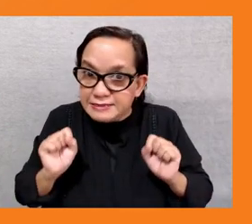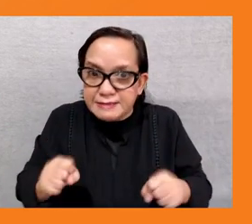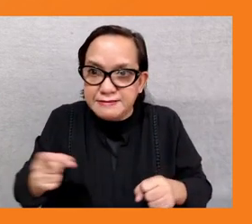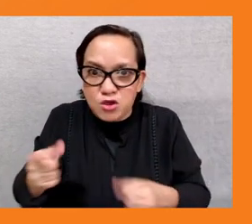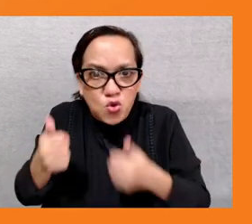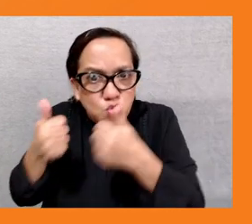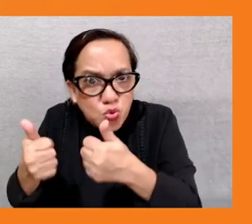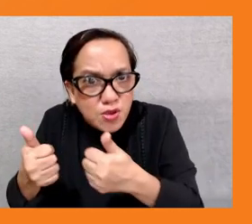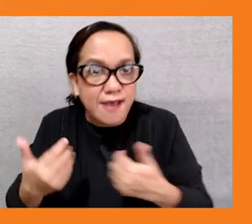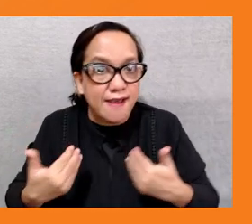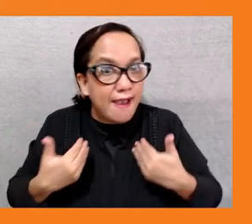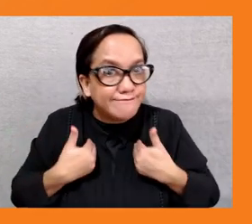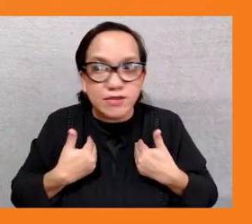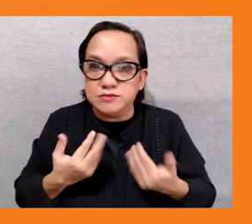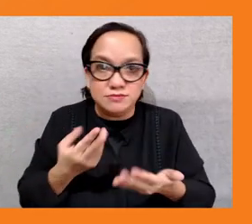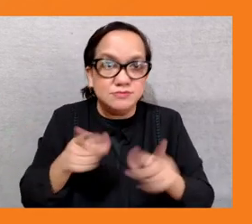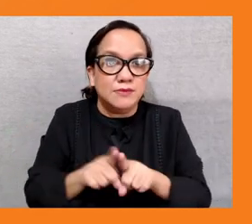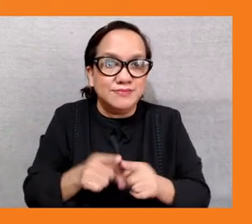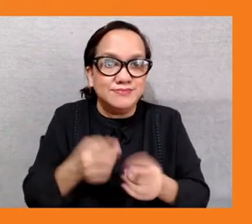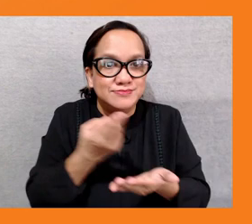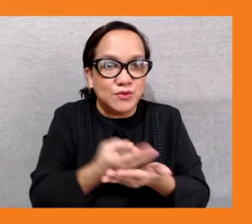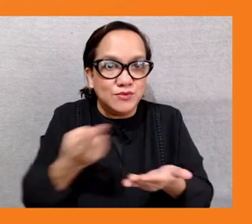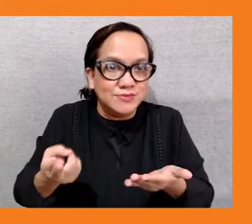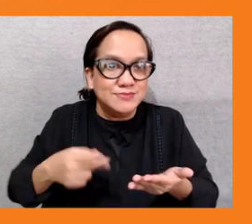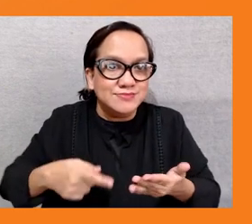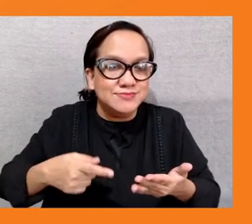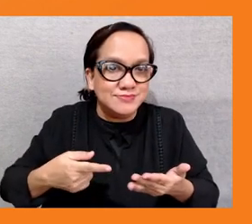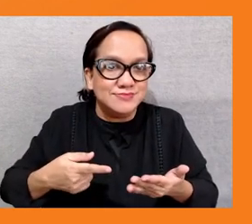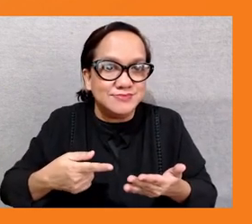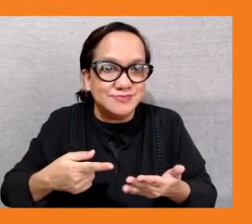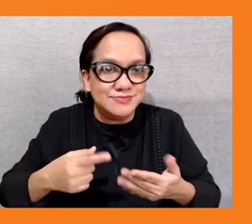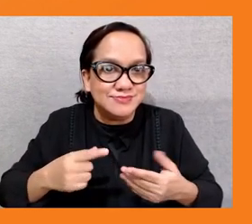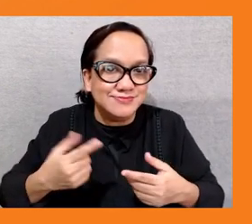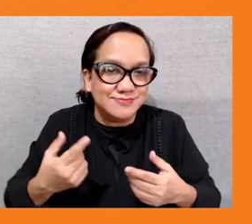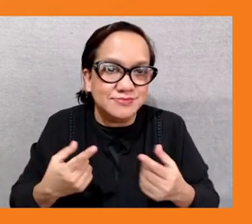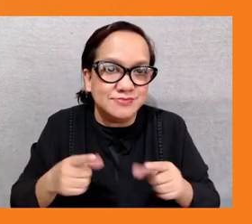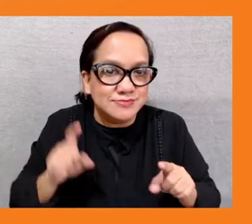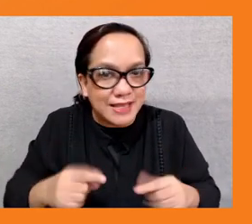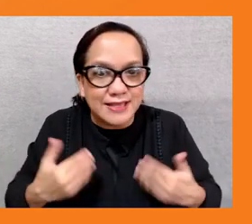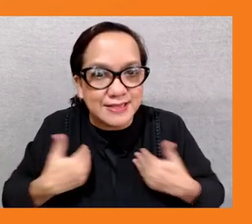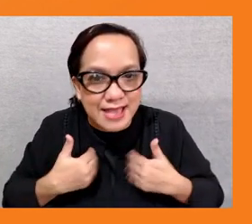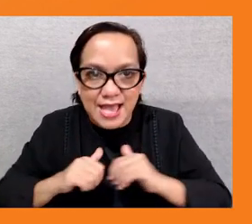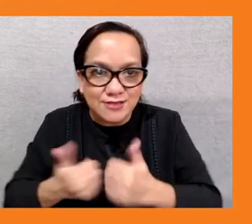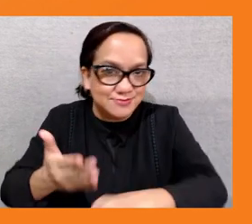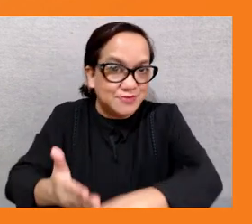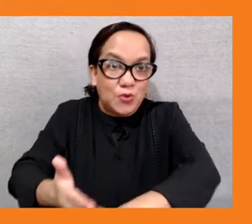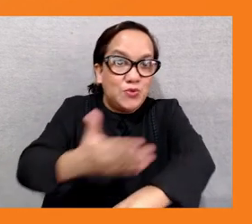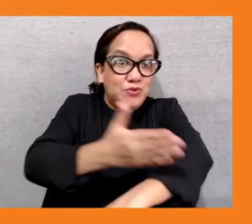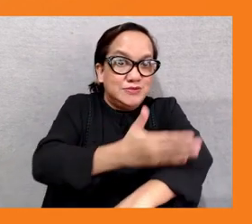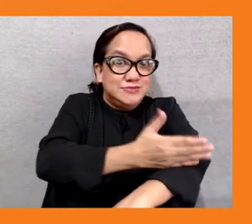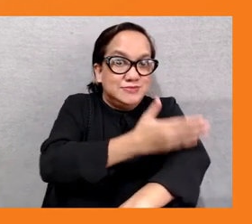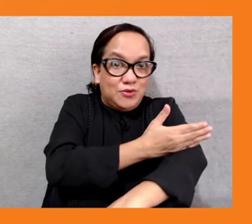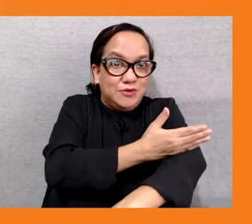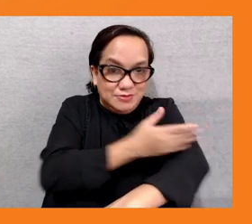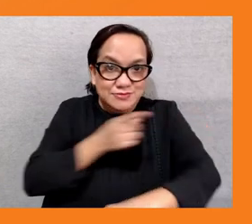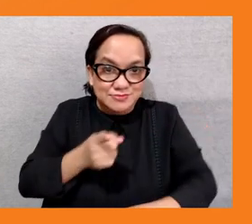take that into account as part of our process for developing a just transition framework and also applying that through our